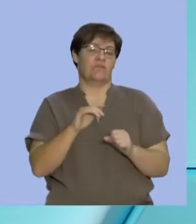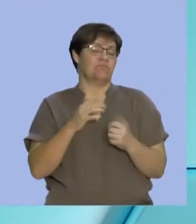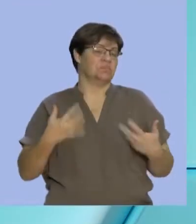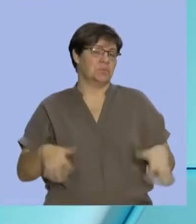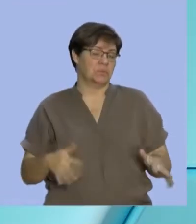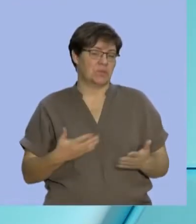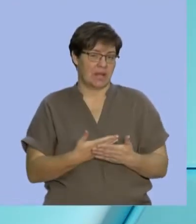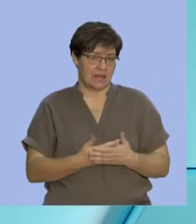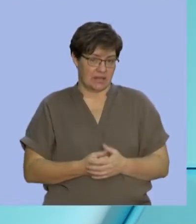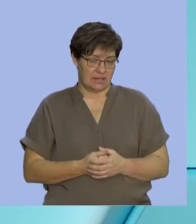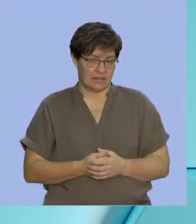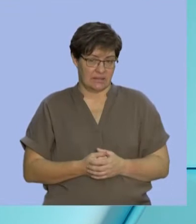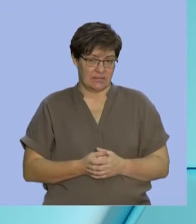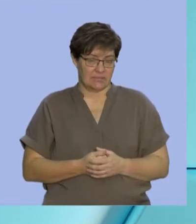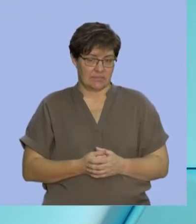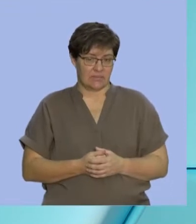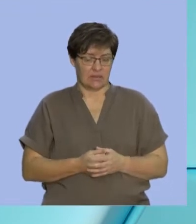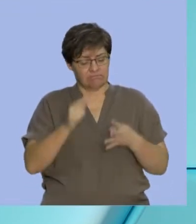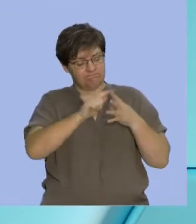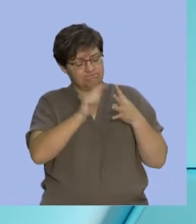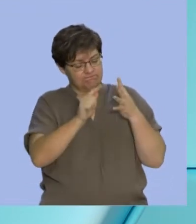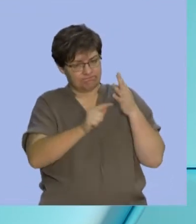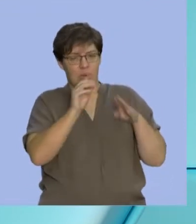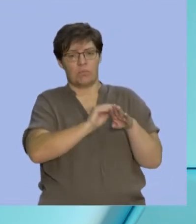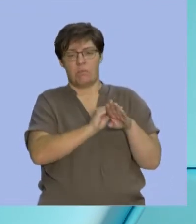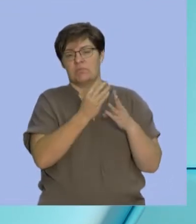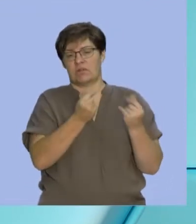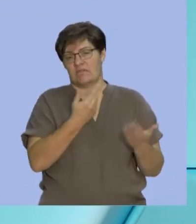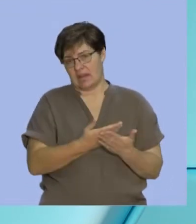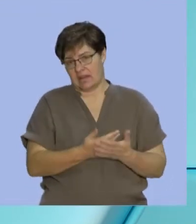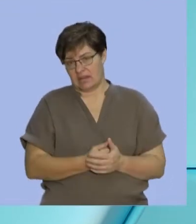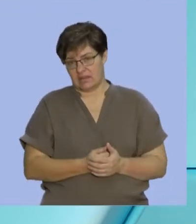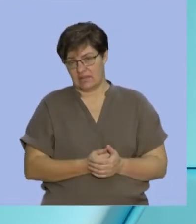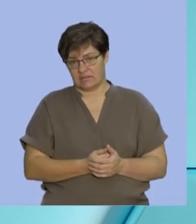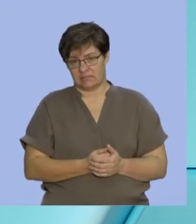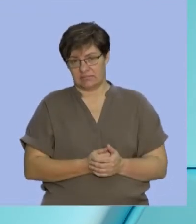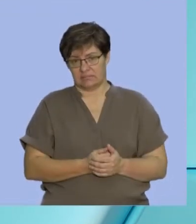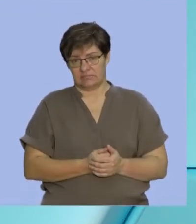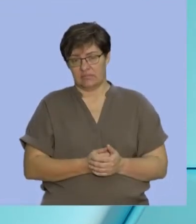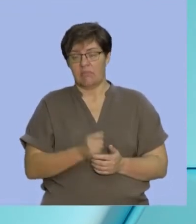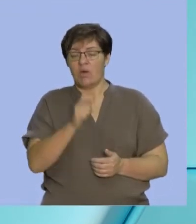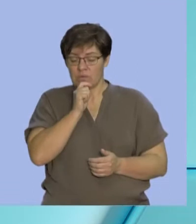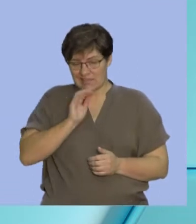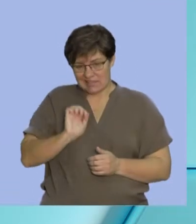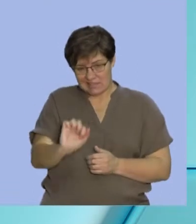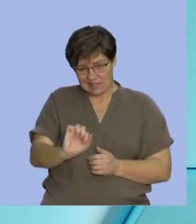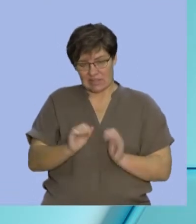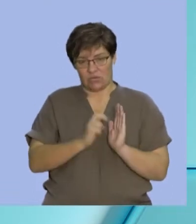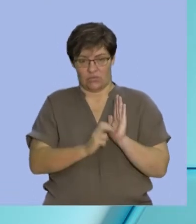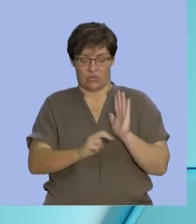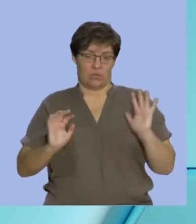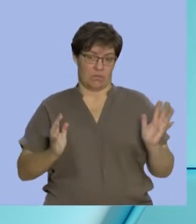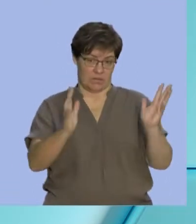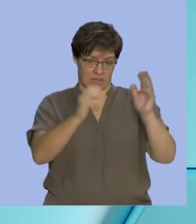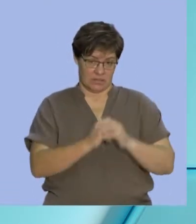use it to solve very many different problems using the complementary rule. So please make